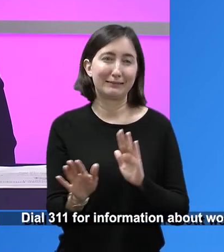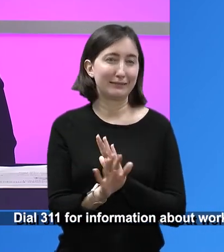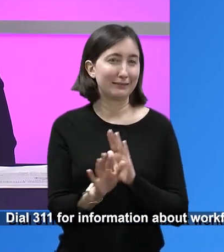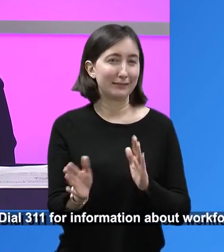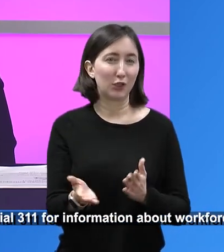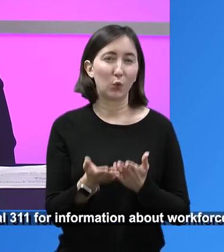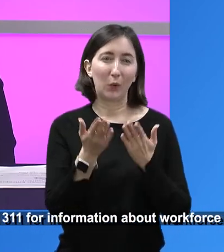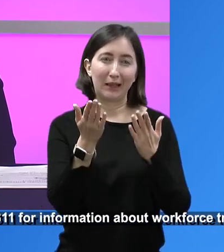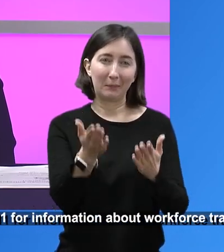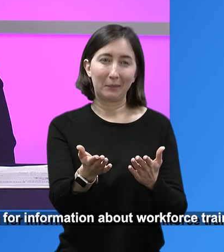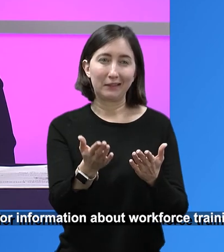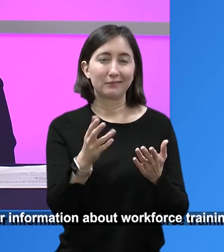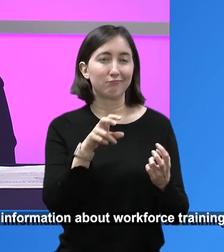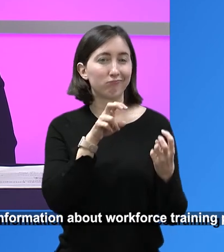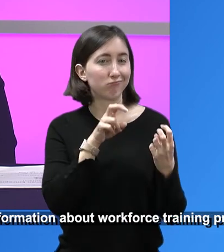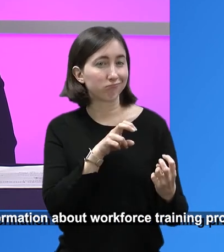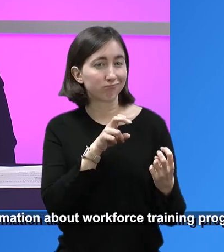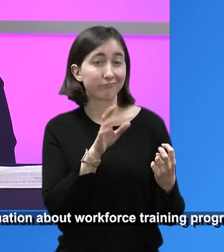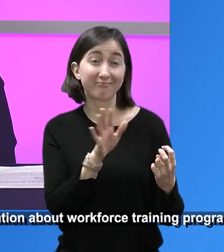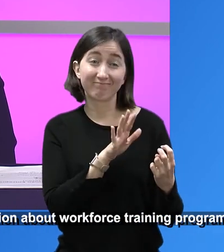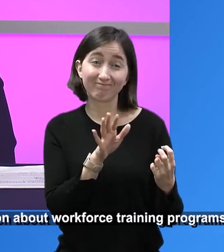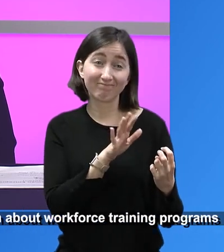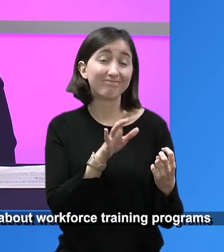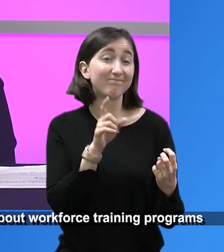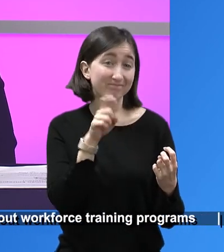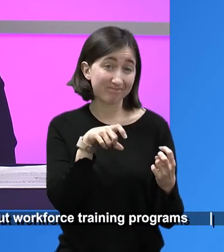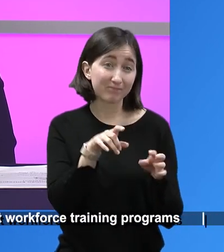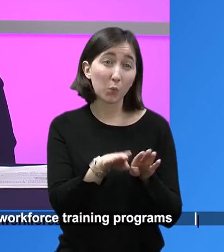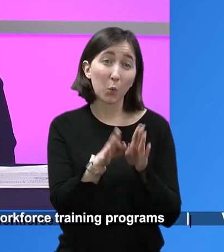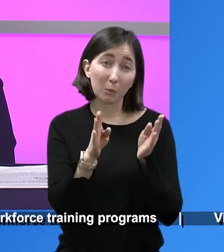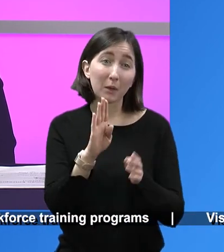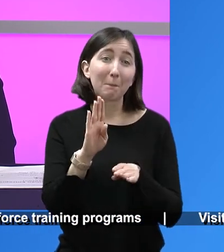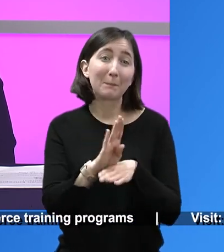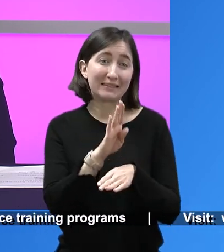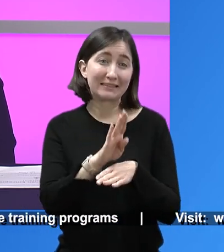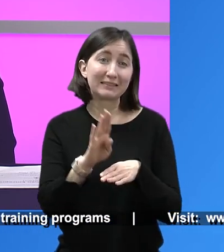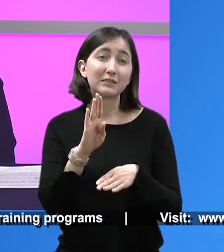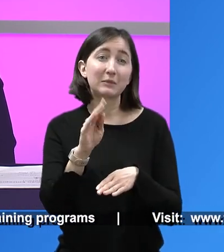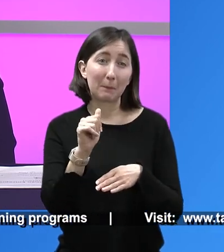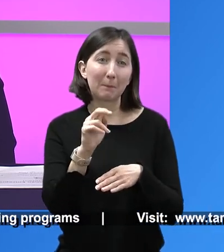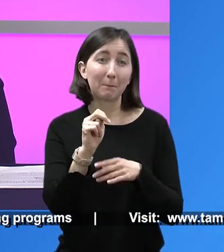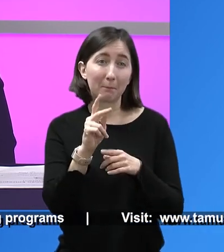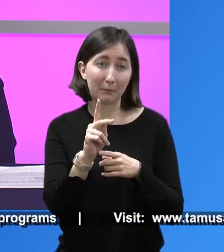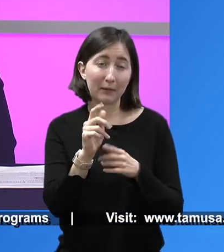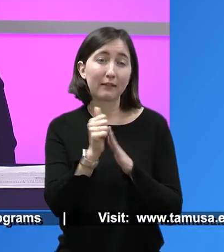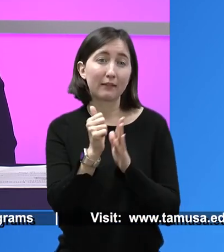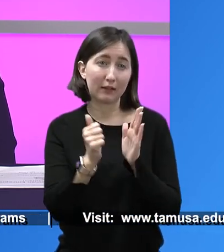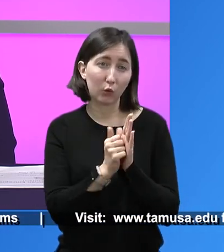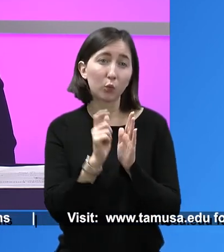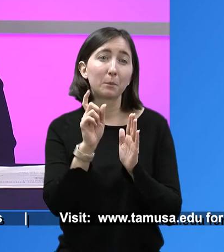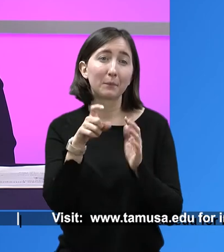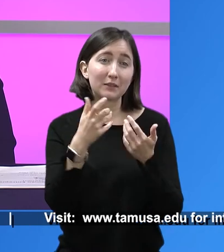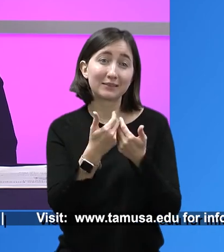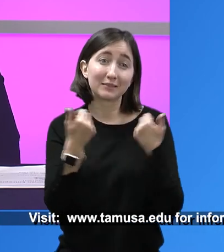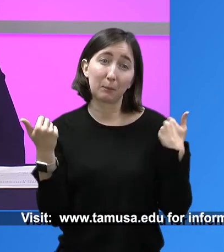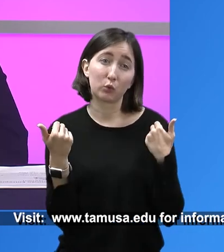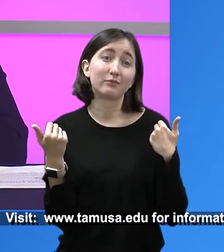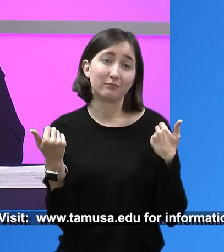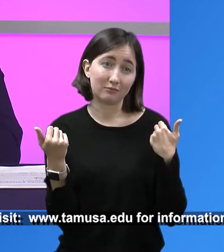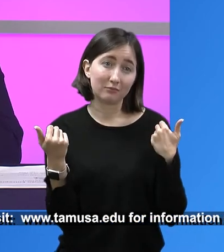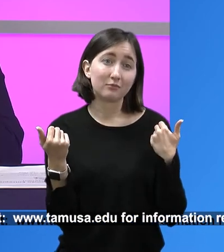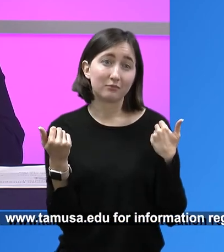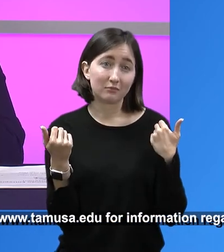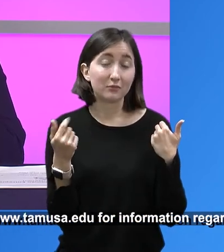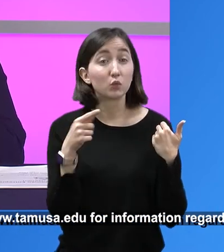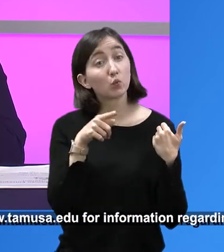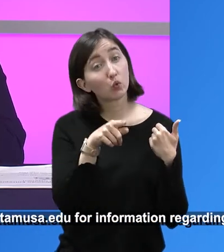that personal bank account for their small business. We recommend and have a conversation with that, that applicant, that they do open up a business bank account. That